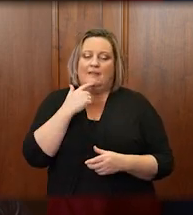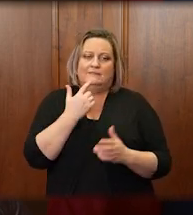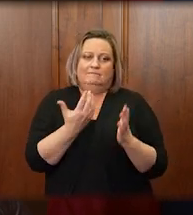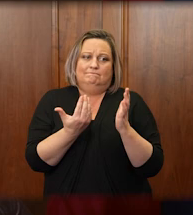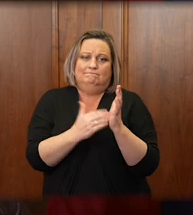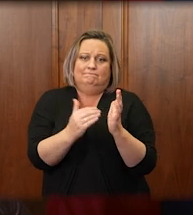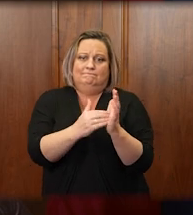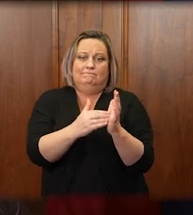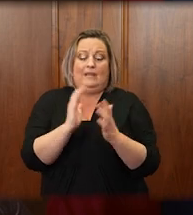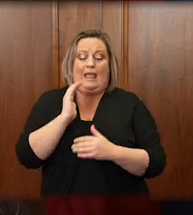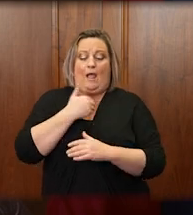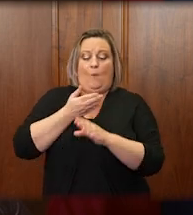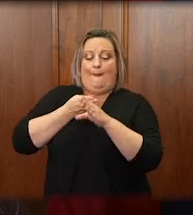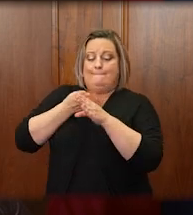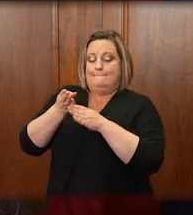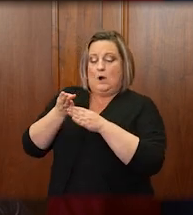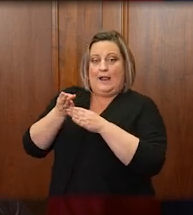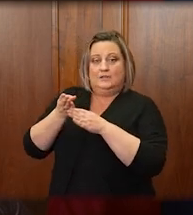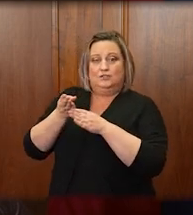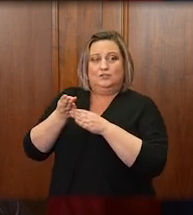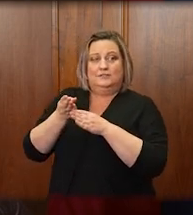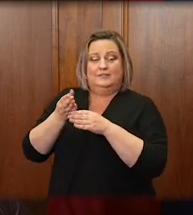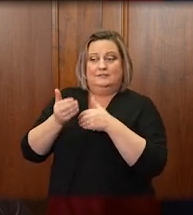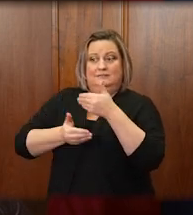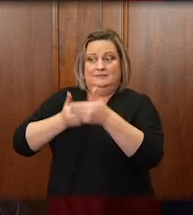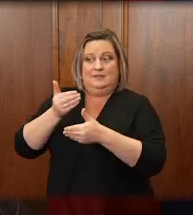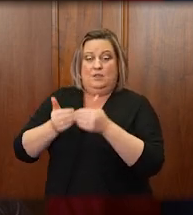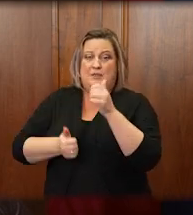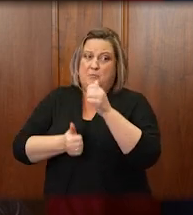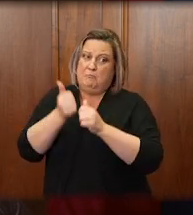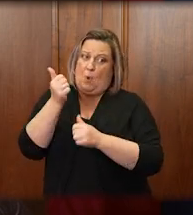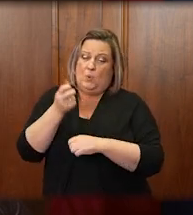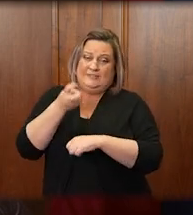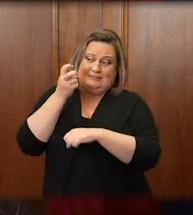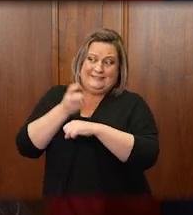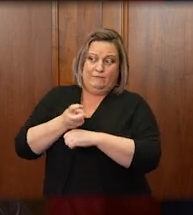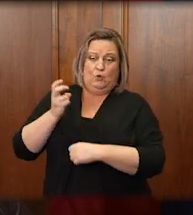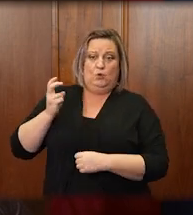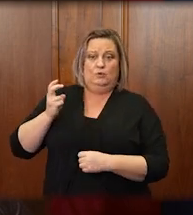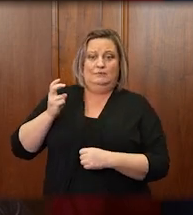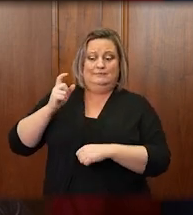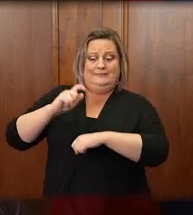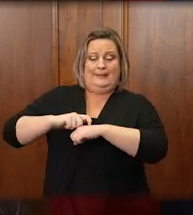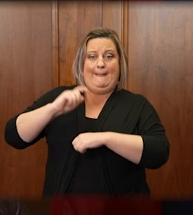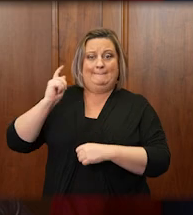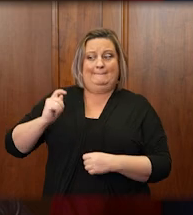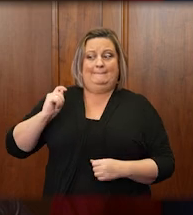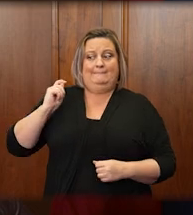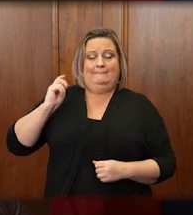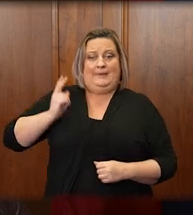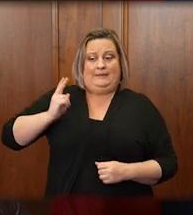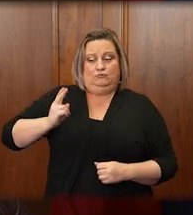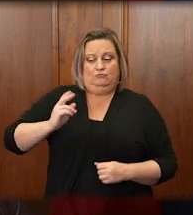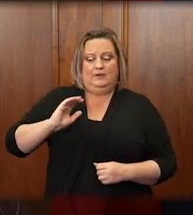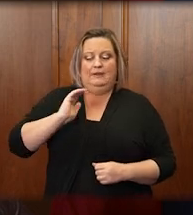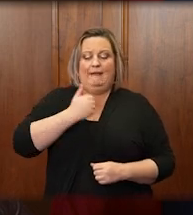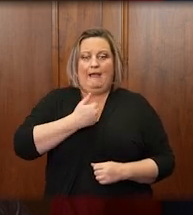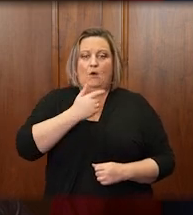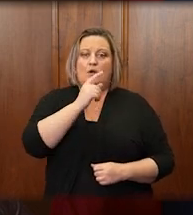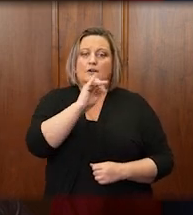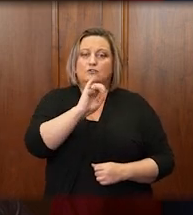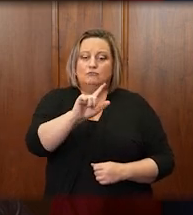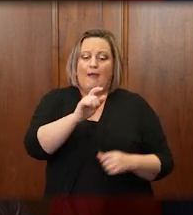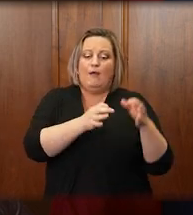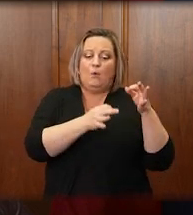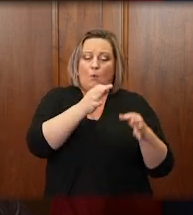our branch of government is going through what may be the most difficult time in its history. Our trial courts and trial judges are